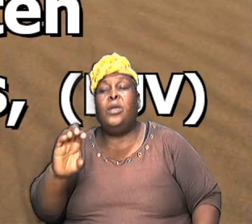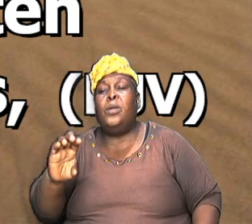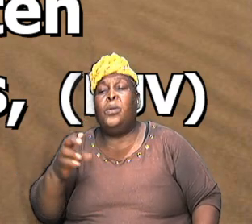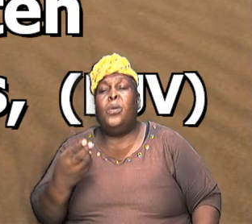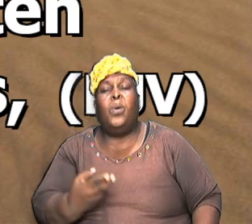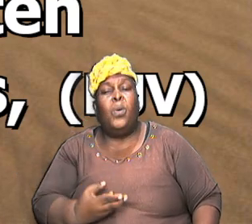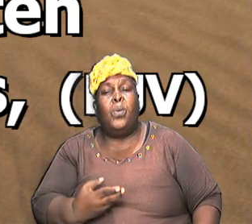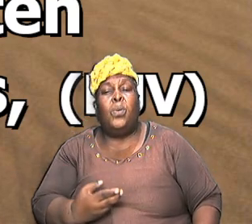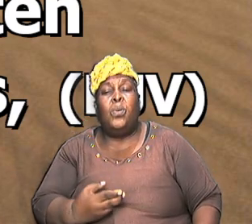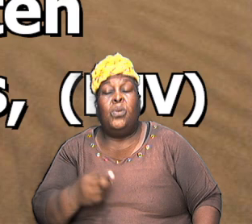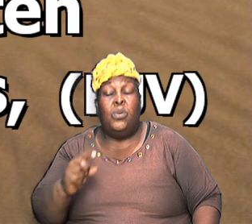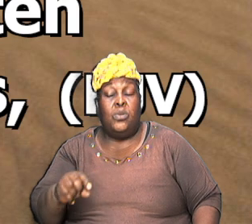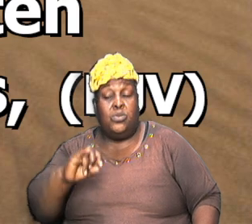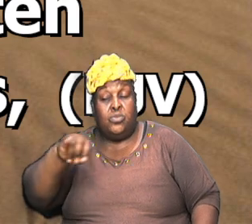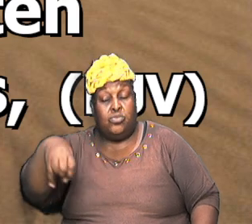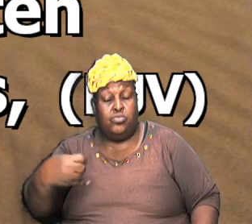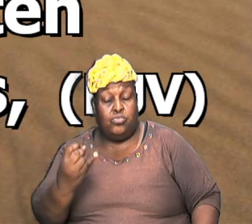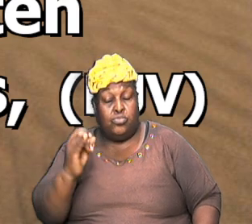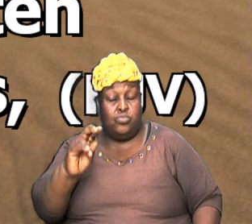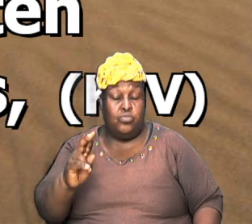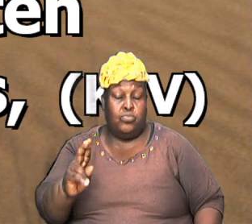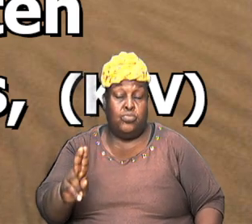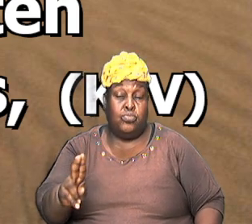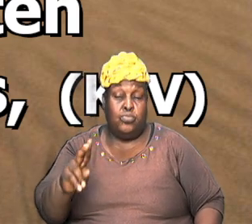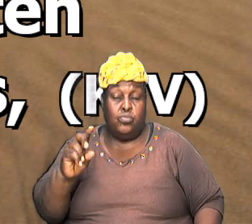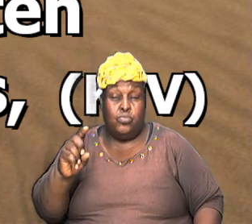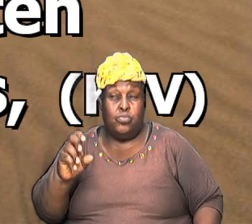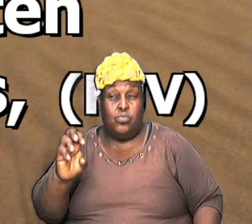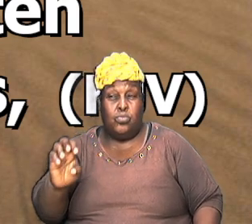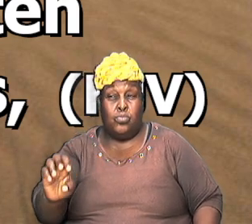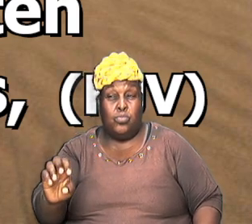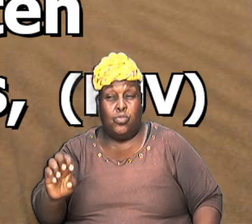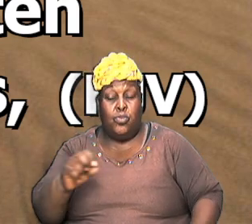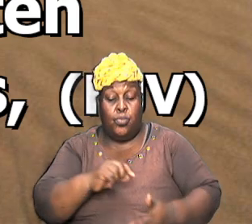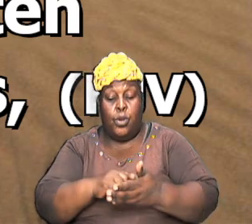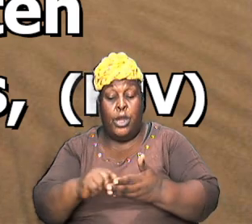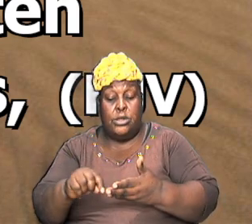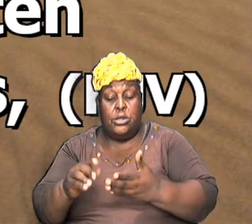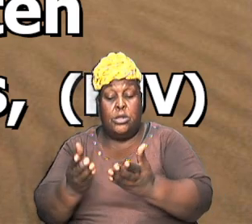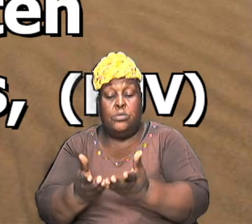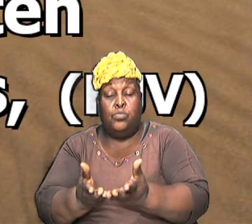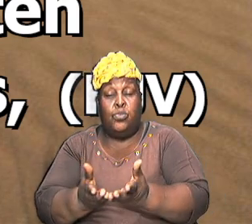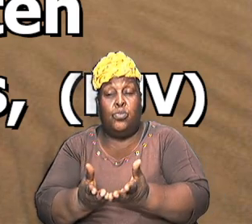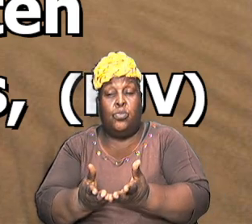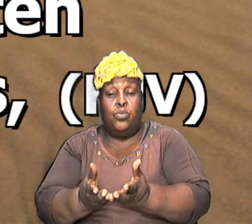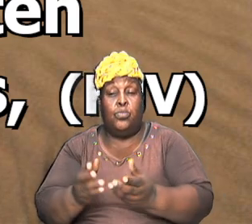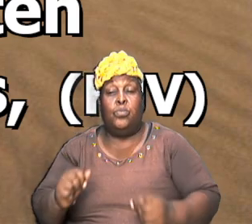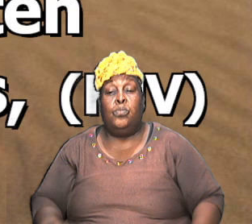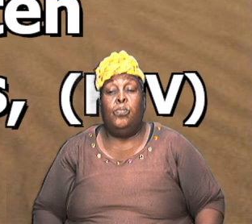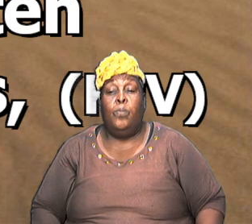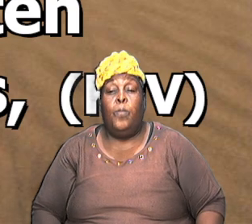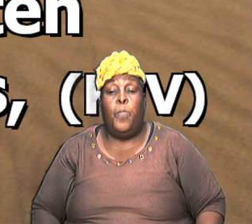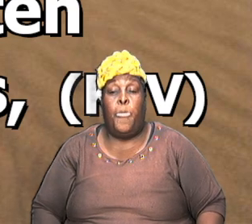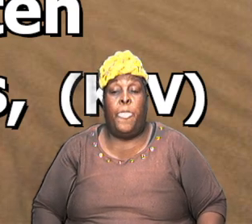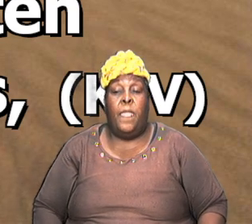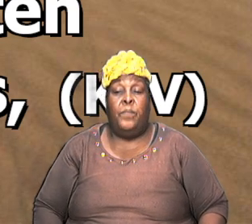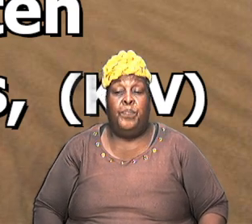Jude writing in his book and Jude is just before Revelation and here Jude